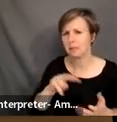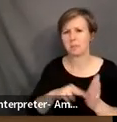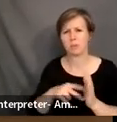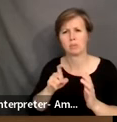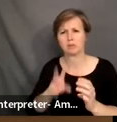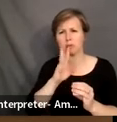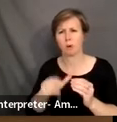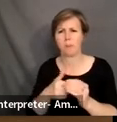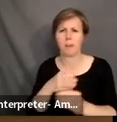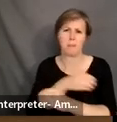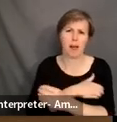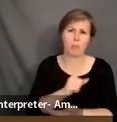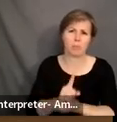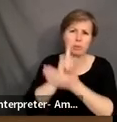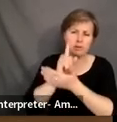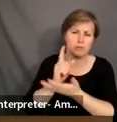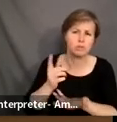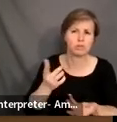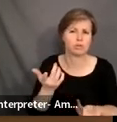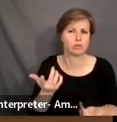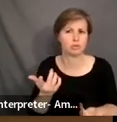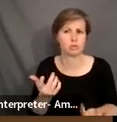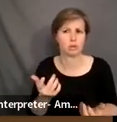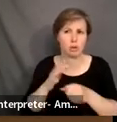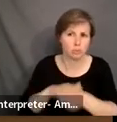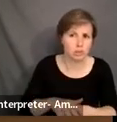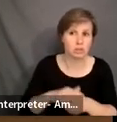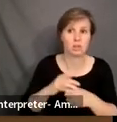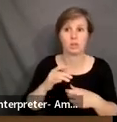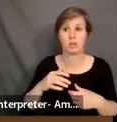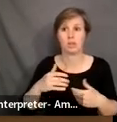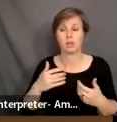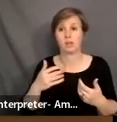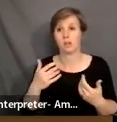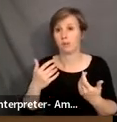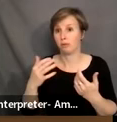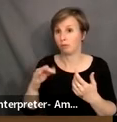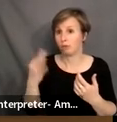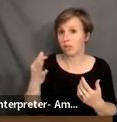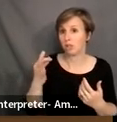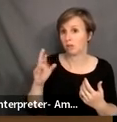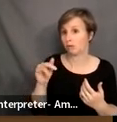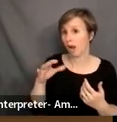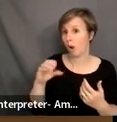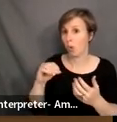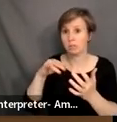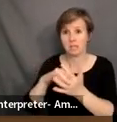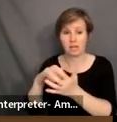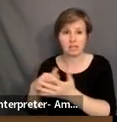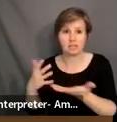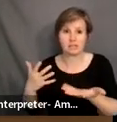positionality. As someone trained in French and Francophone studies, I cannot talk